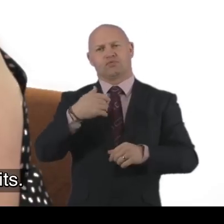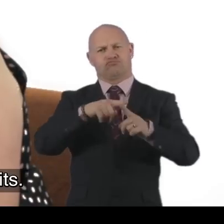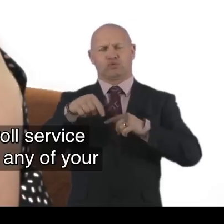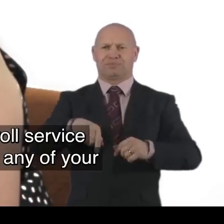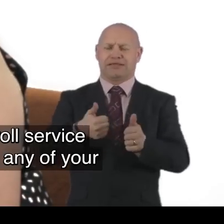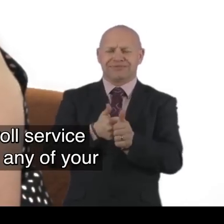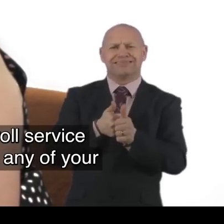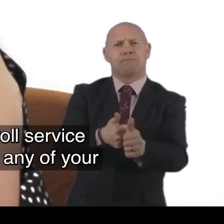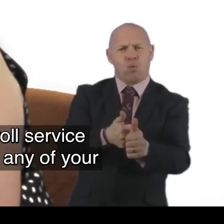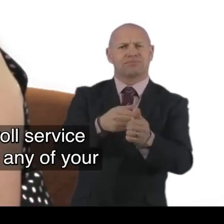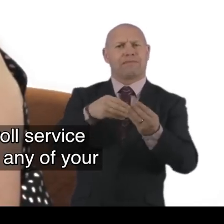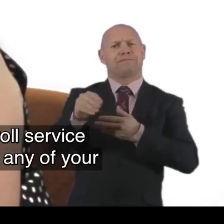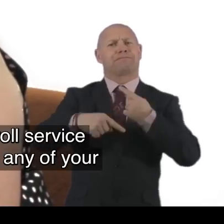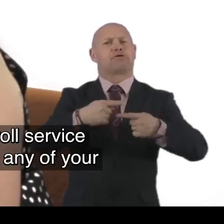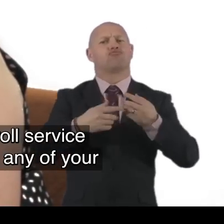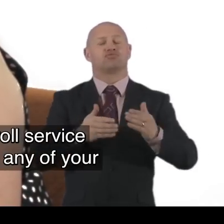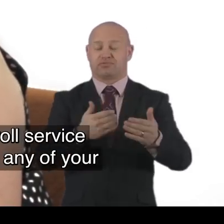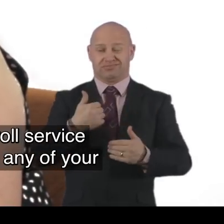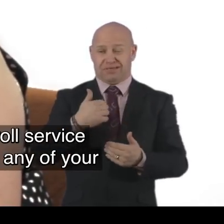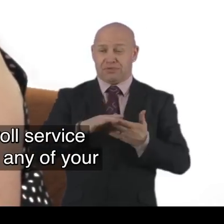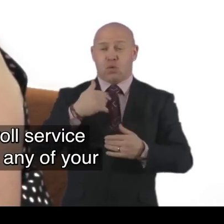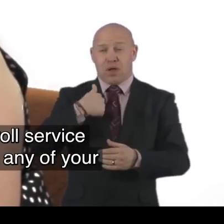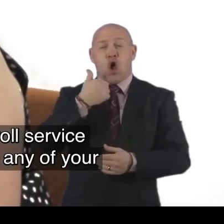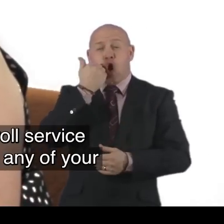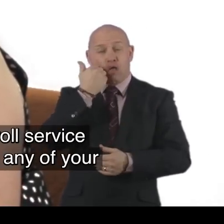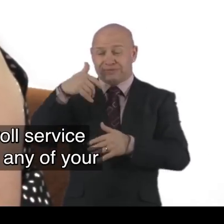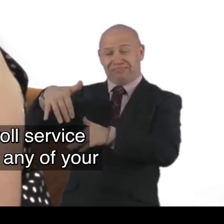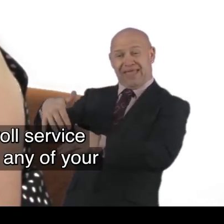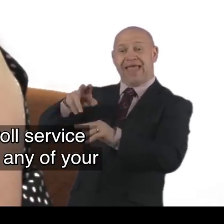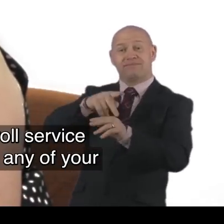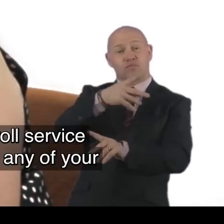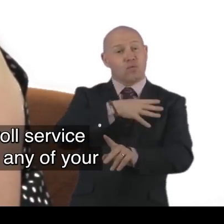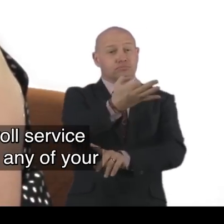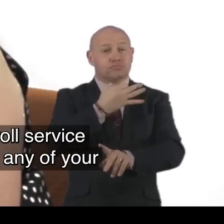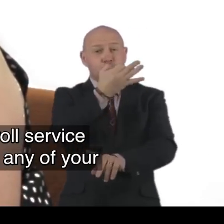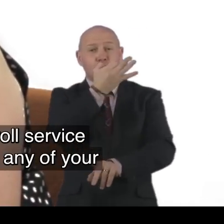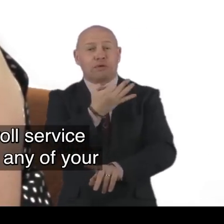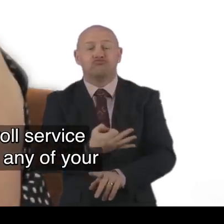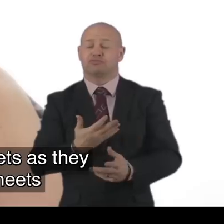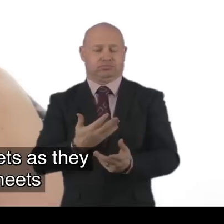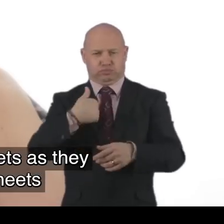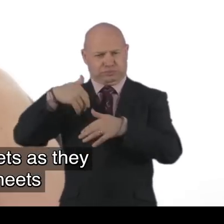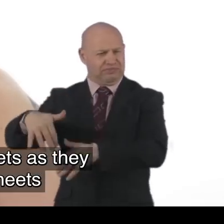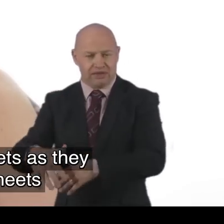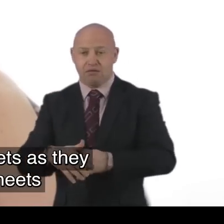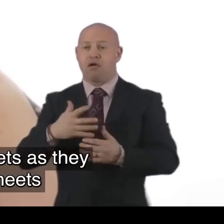ourselves in being a supportive payroll service. And we are always at the end of the phone. For any of your enquiries. A lot of payroll services just